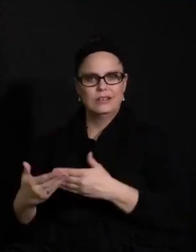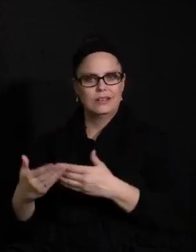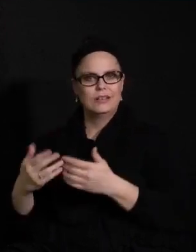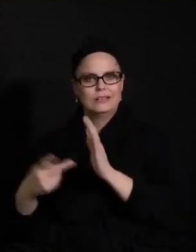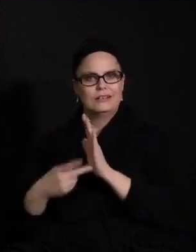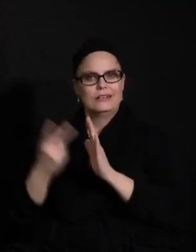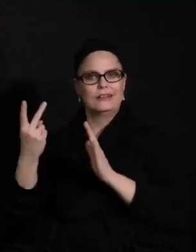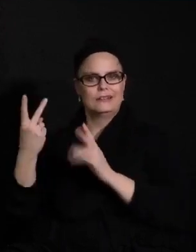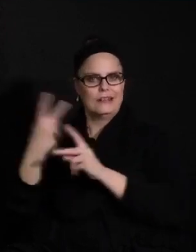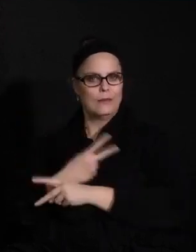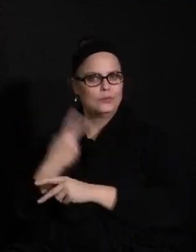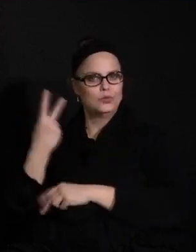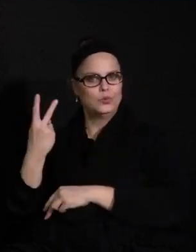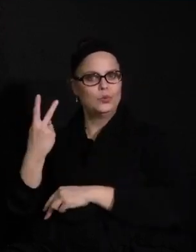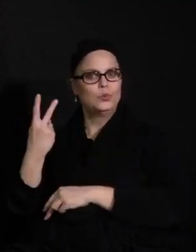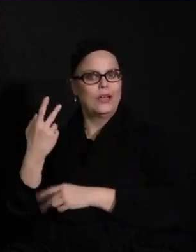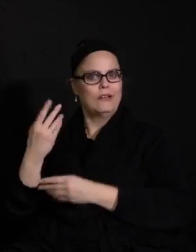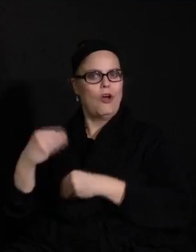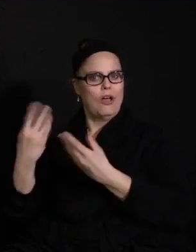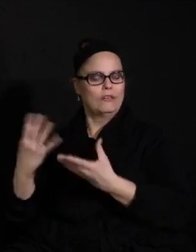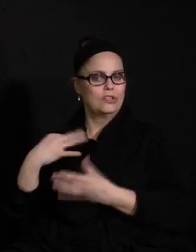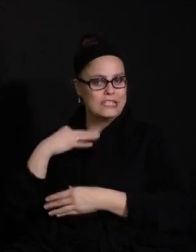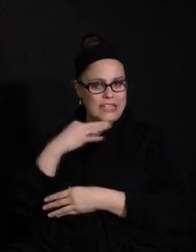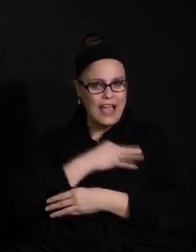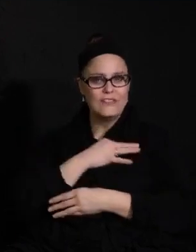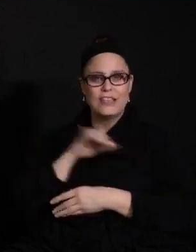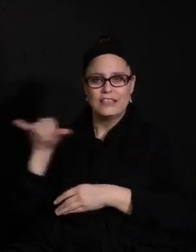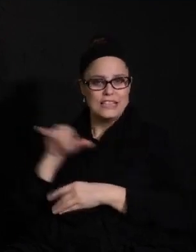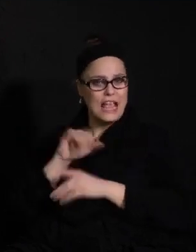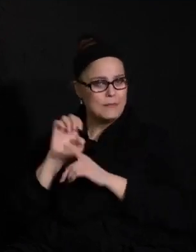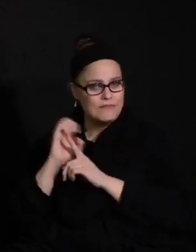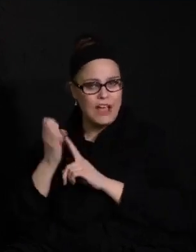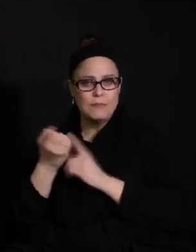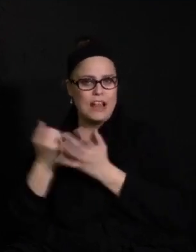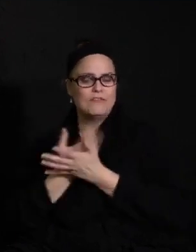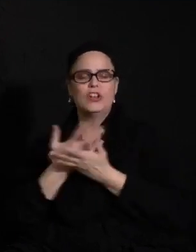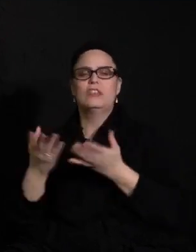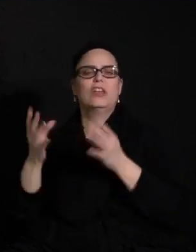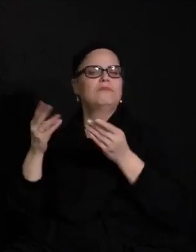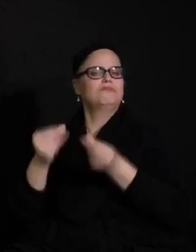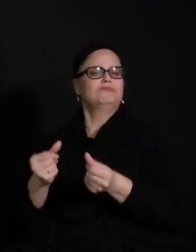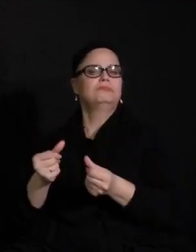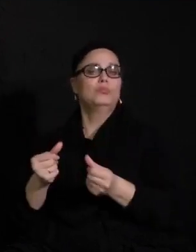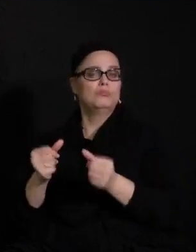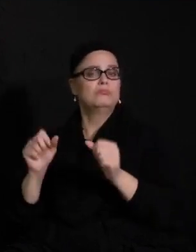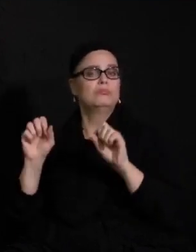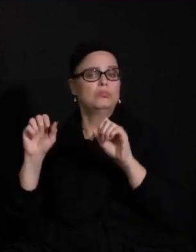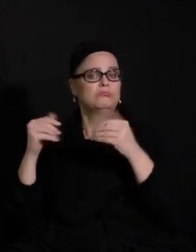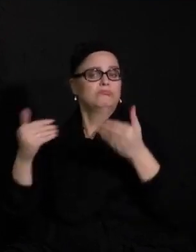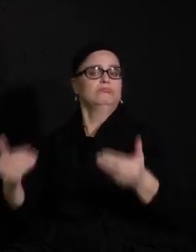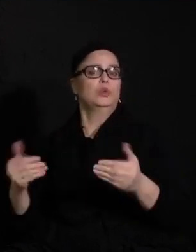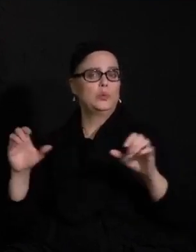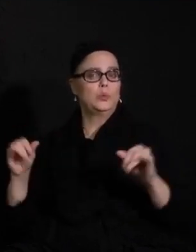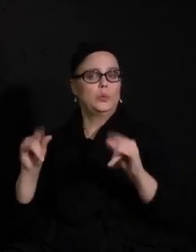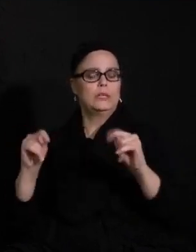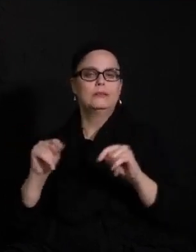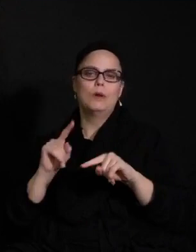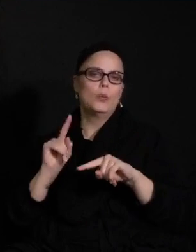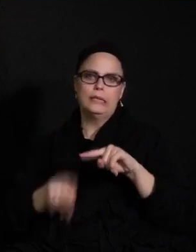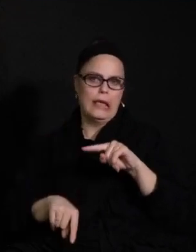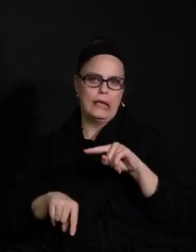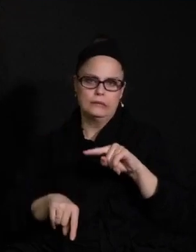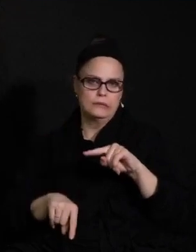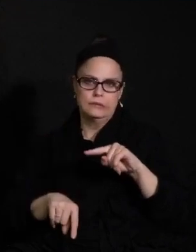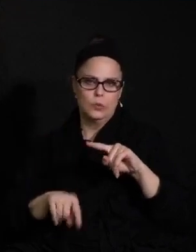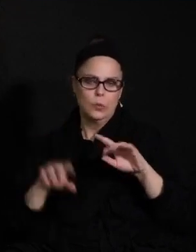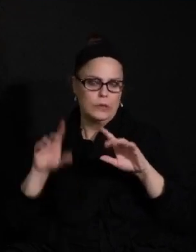and we're able to offer both staffing in the same environments, we would have that done. But we can't, and we're not able to accommodate